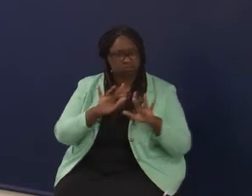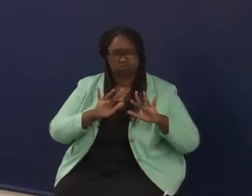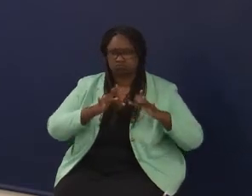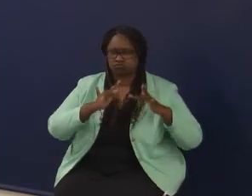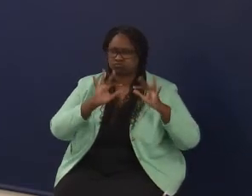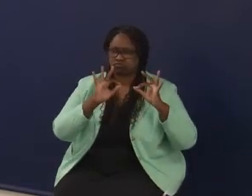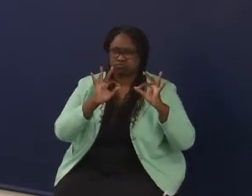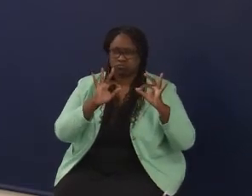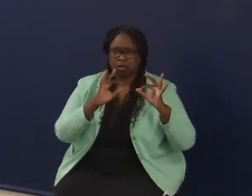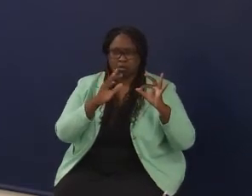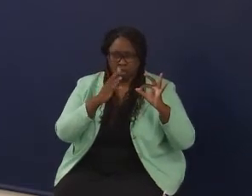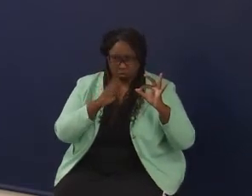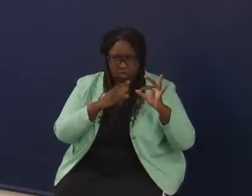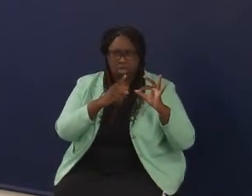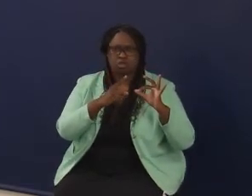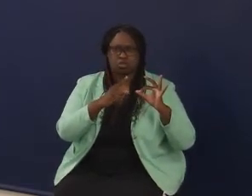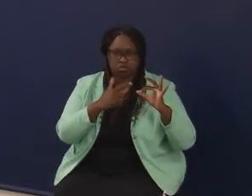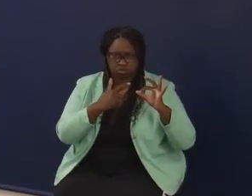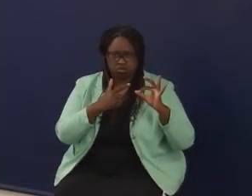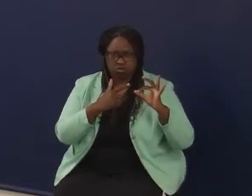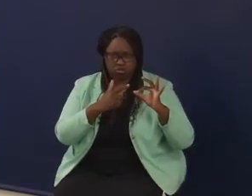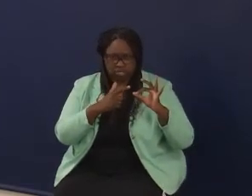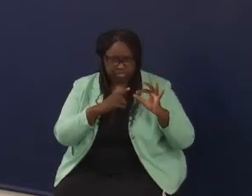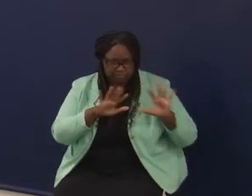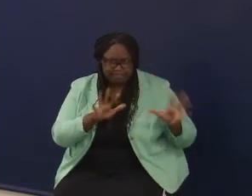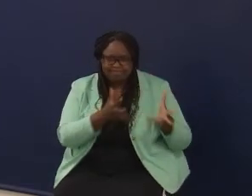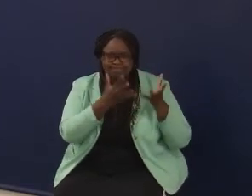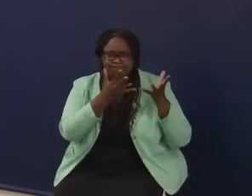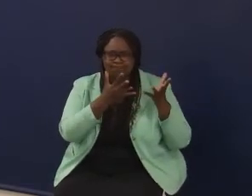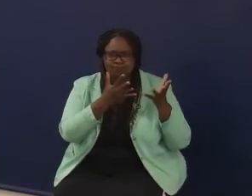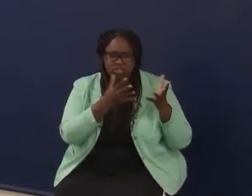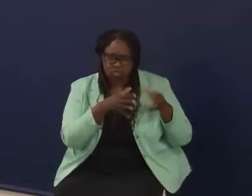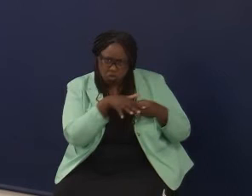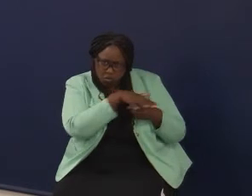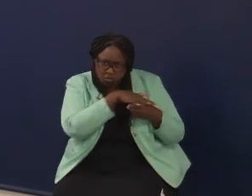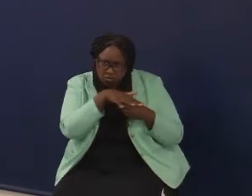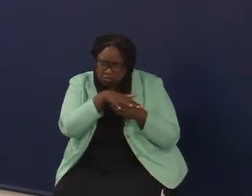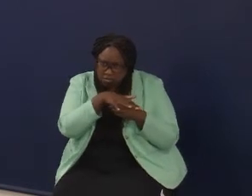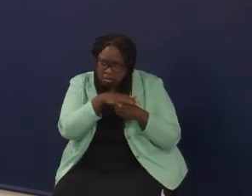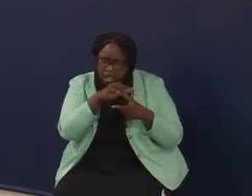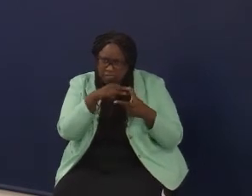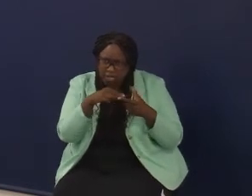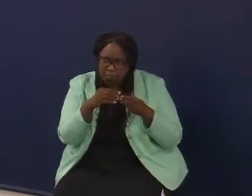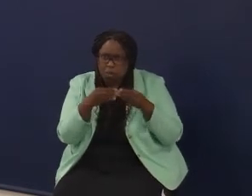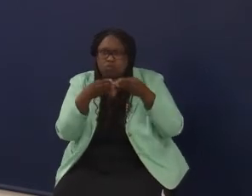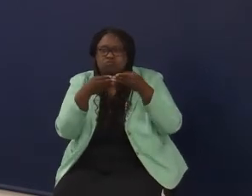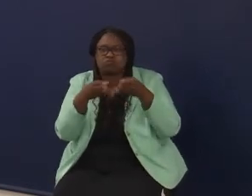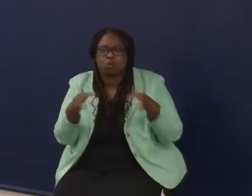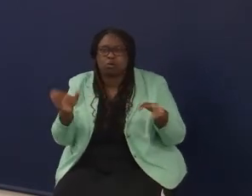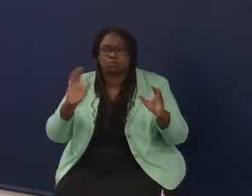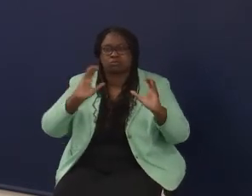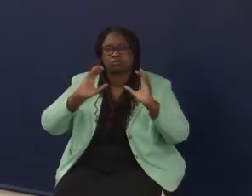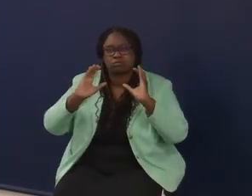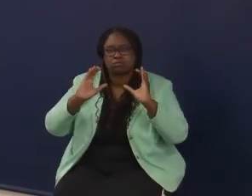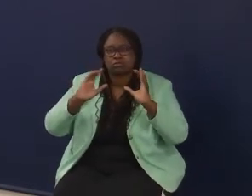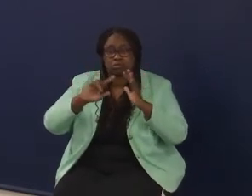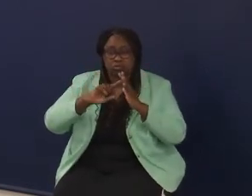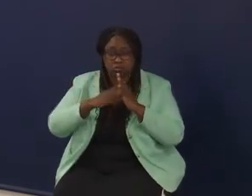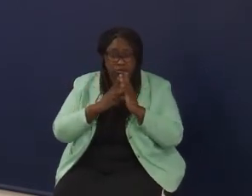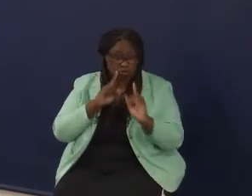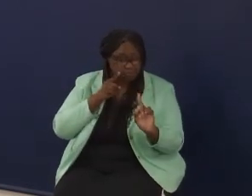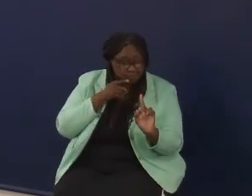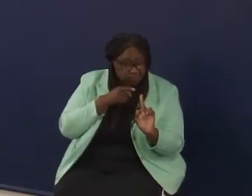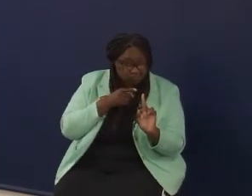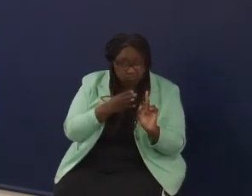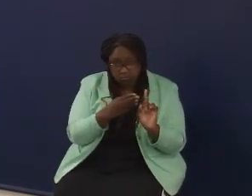Like, ideally. And then, have a broader conversation that everyone has an opportunity to connect to. So, do you want to start maybe specifically? Yeah,